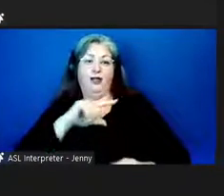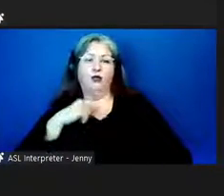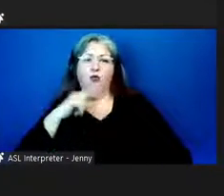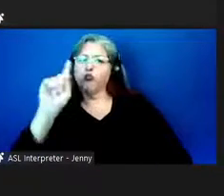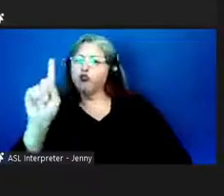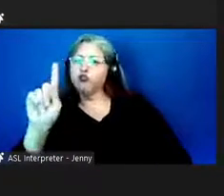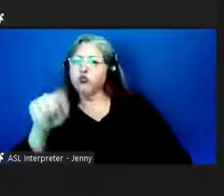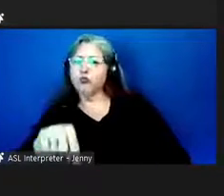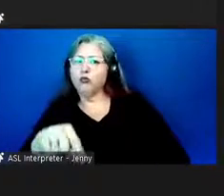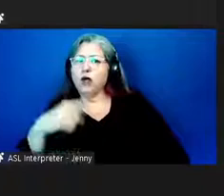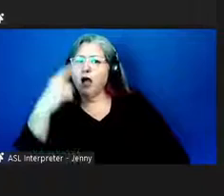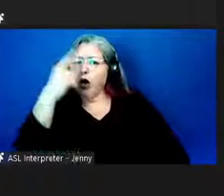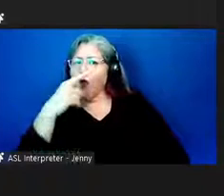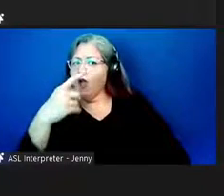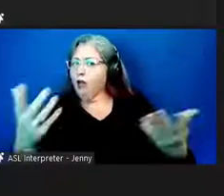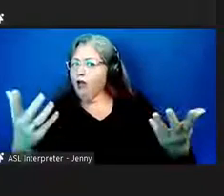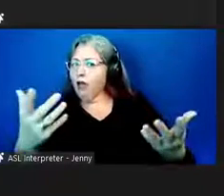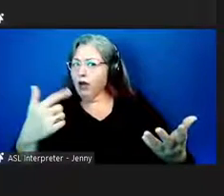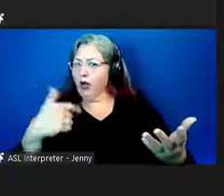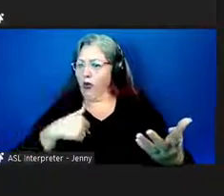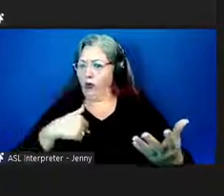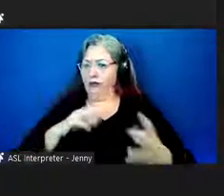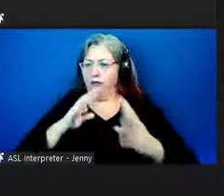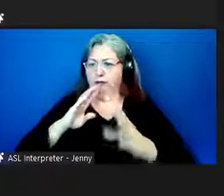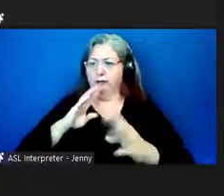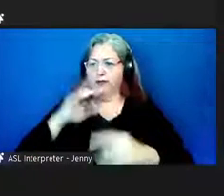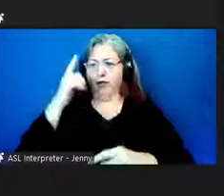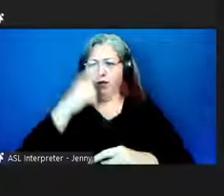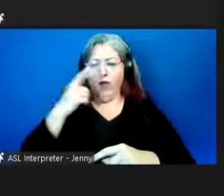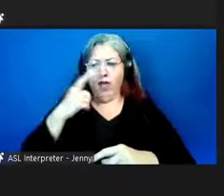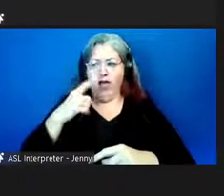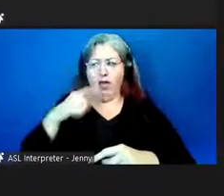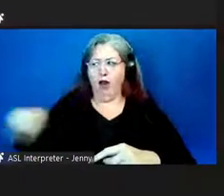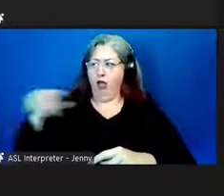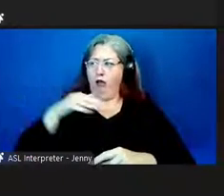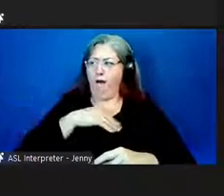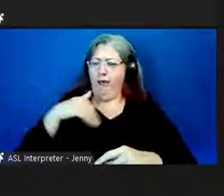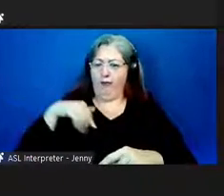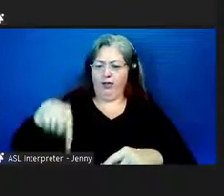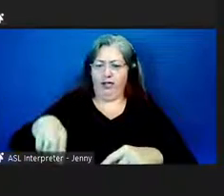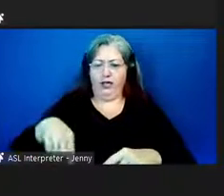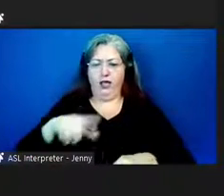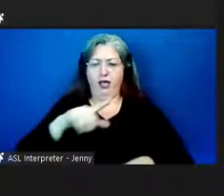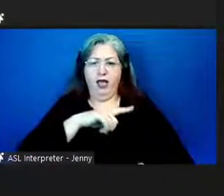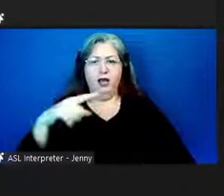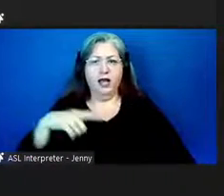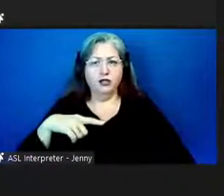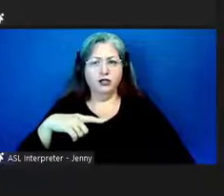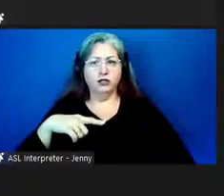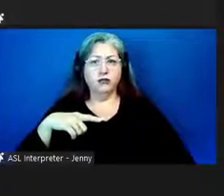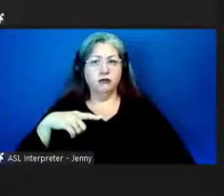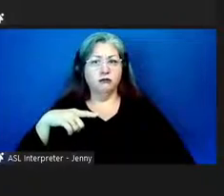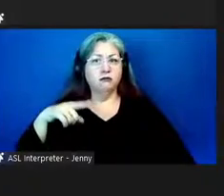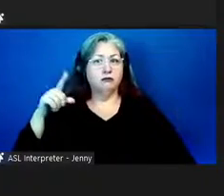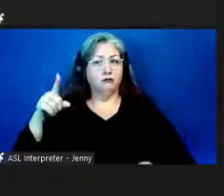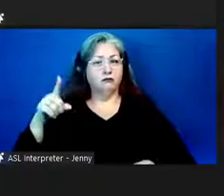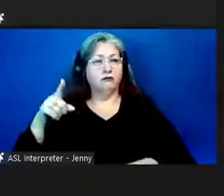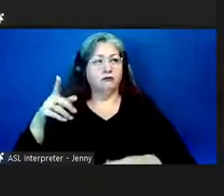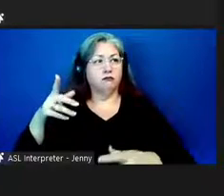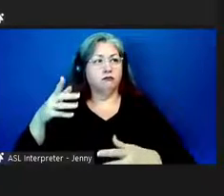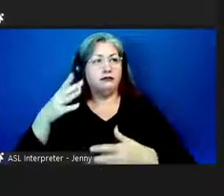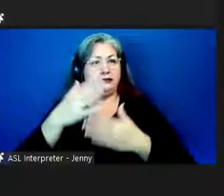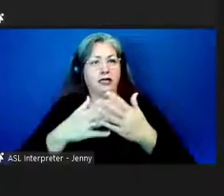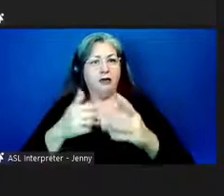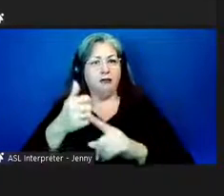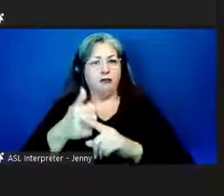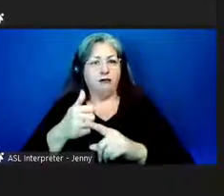hawaiian because we speak hawaiian our our members of our legislature were actually some of